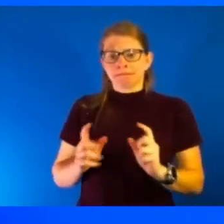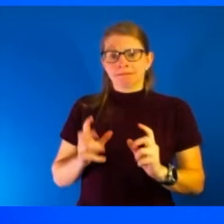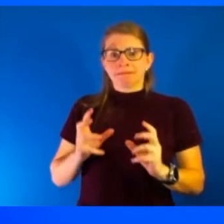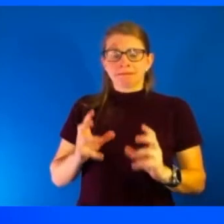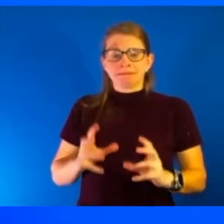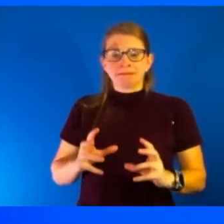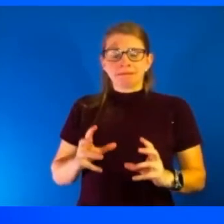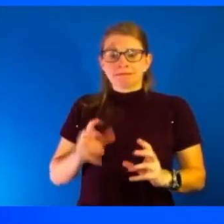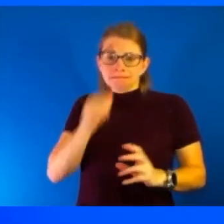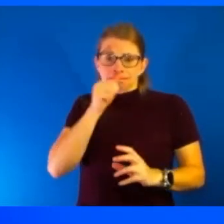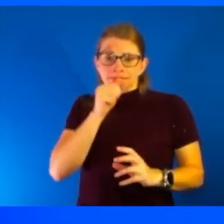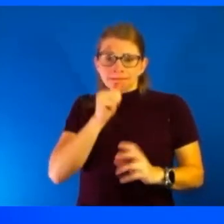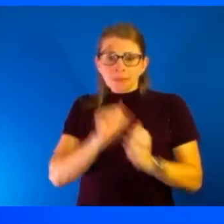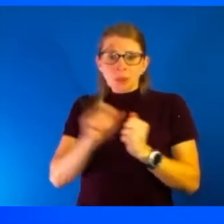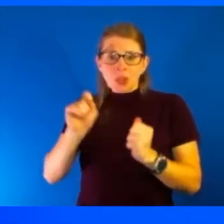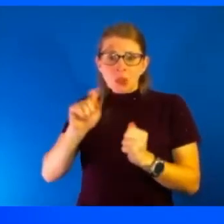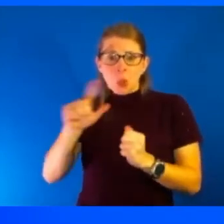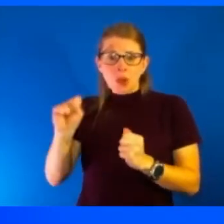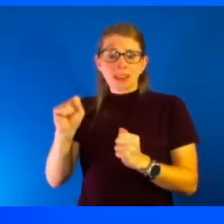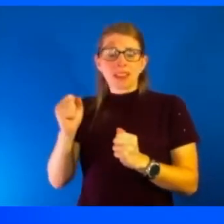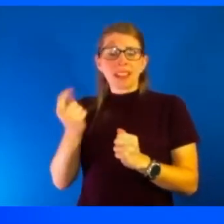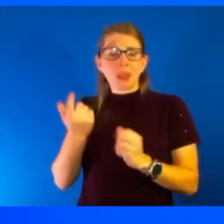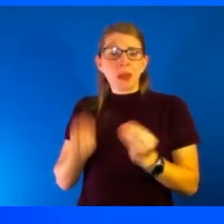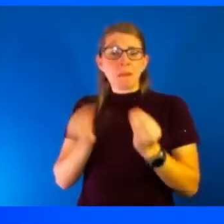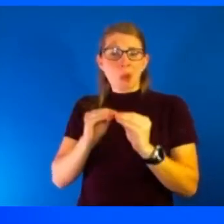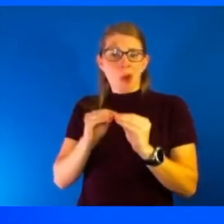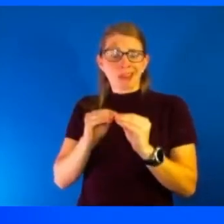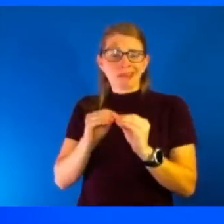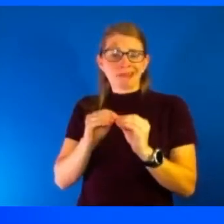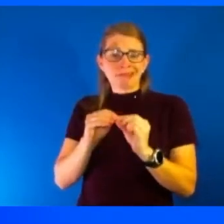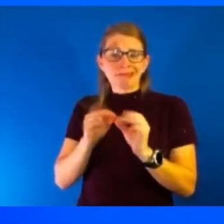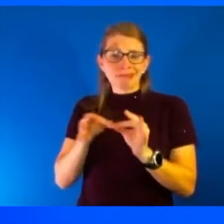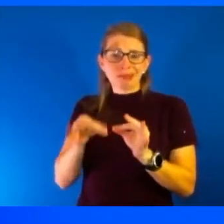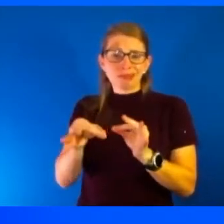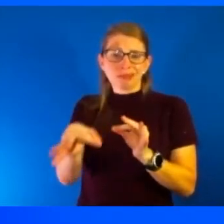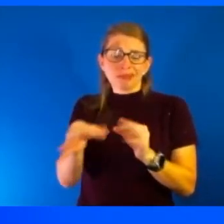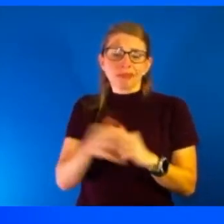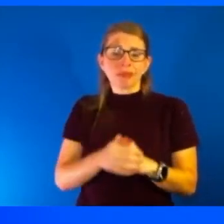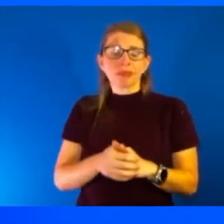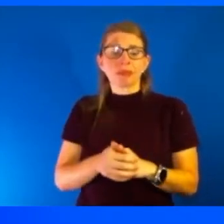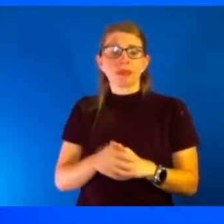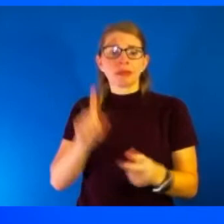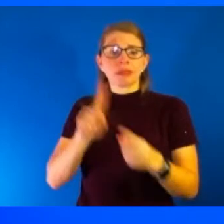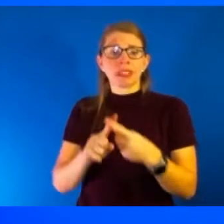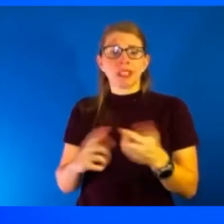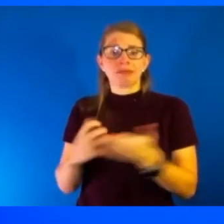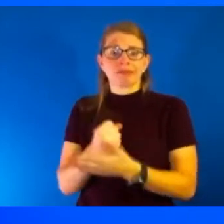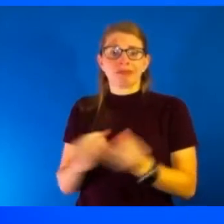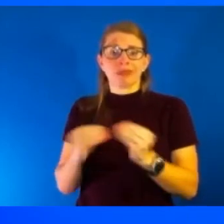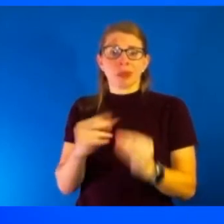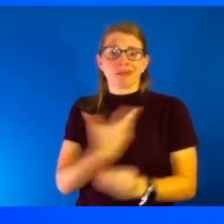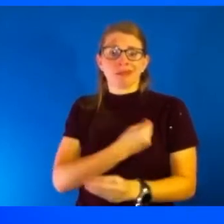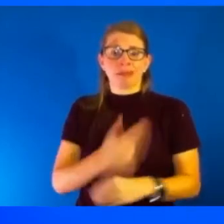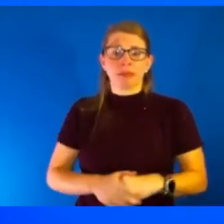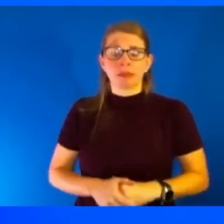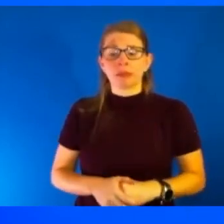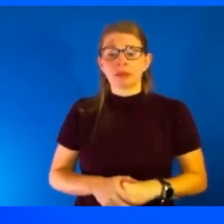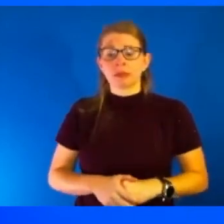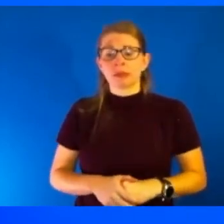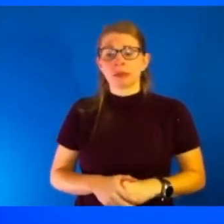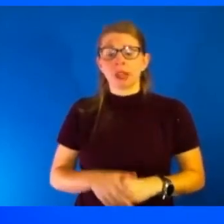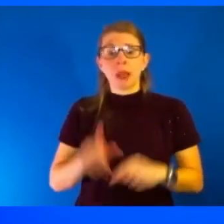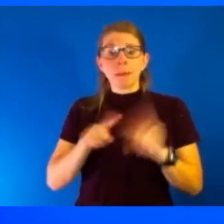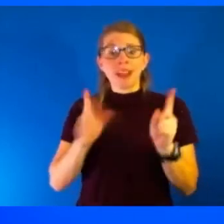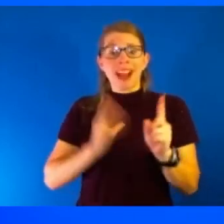ourselves into lower case counts. But what's important from our preparedness perspective is that we continue to be vigilant. But we